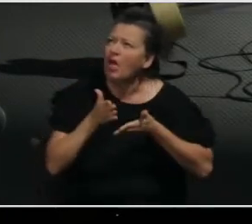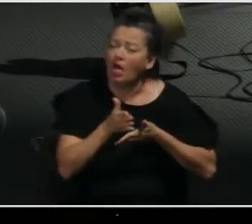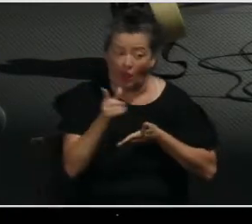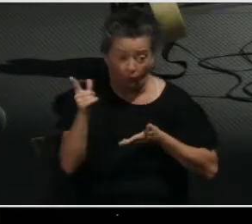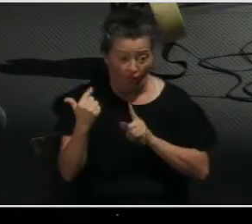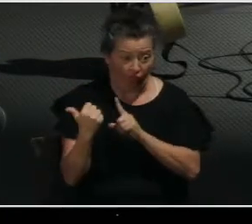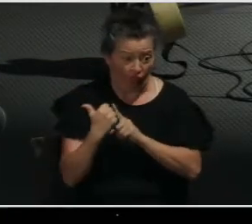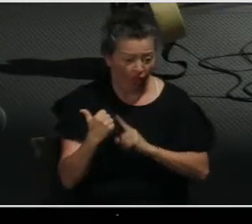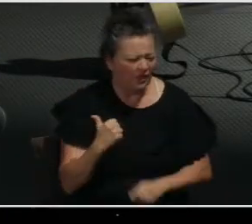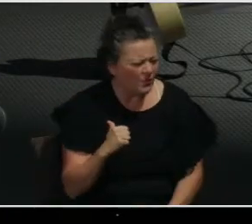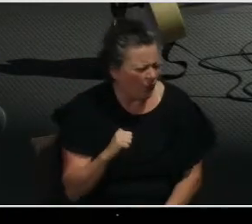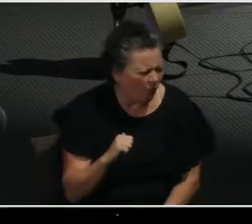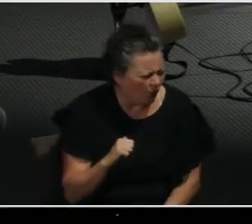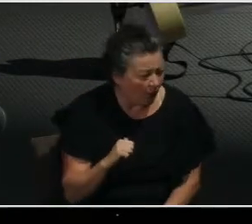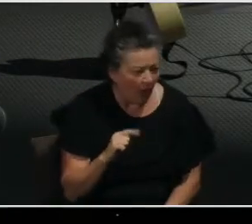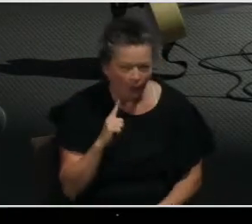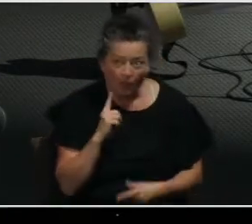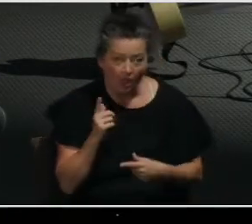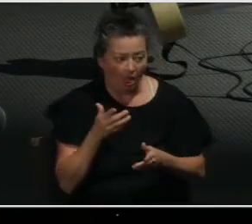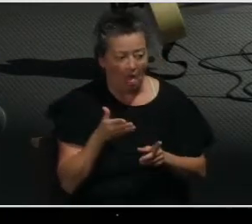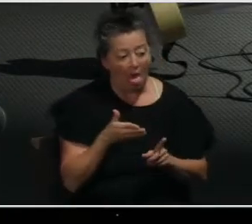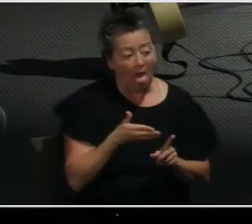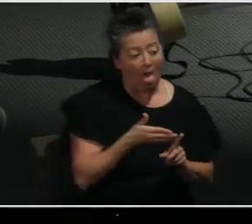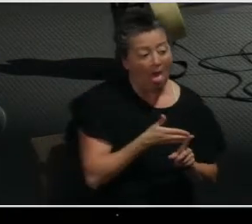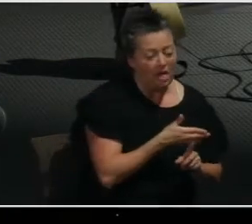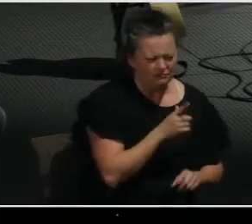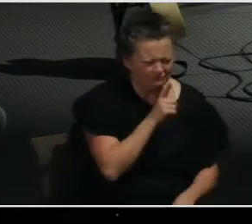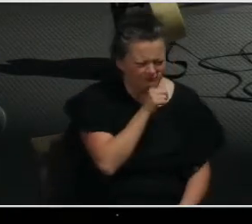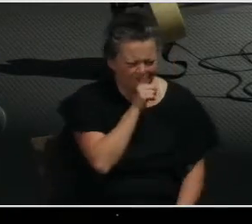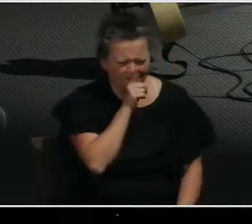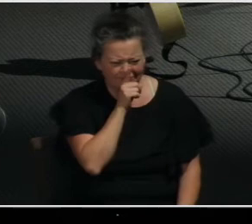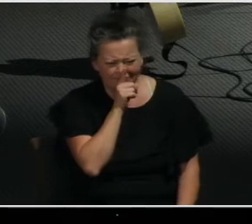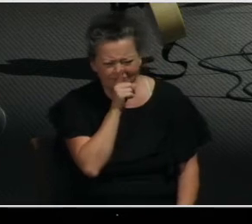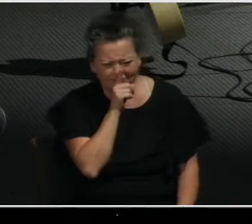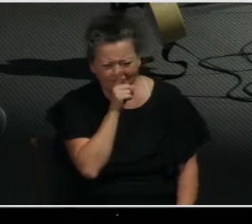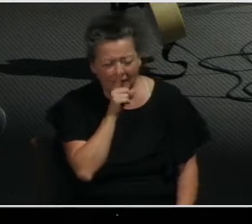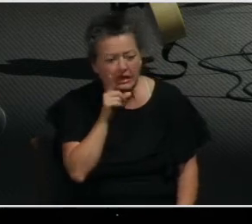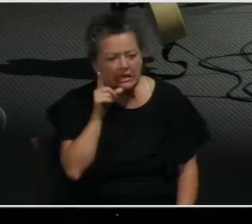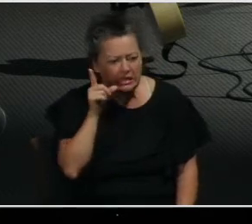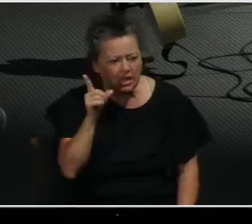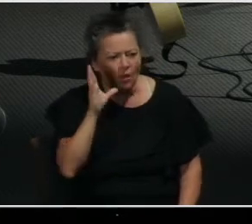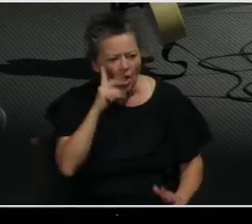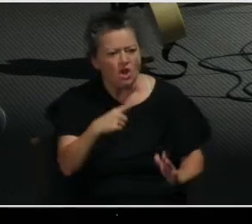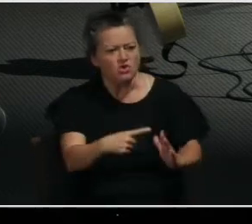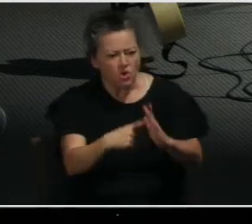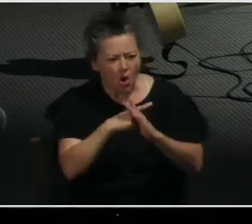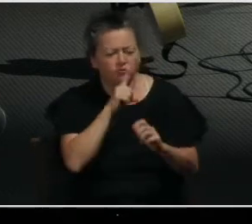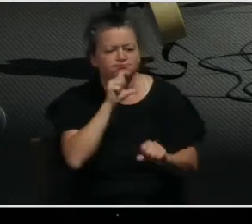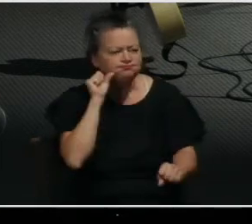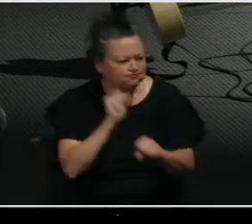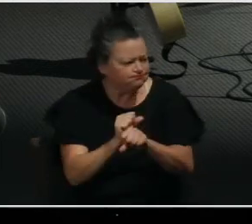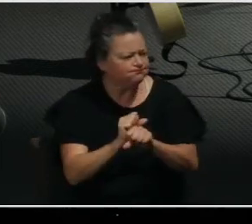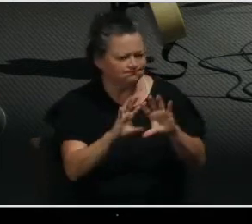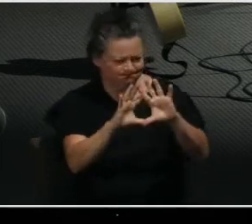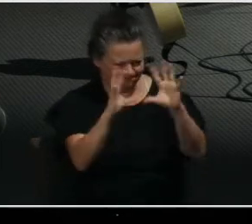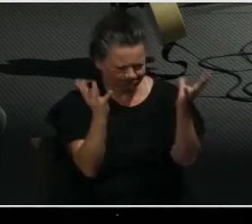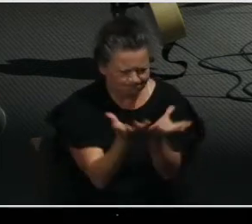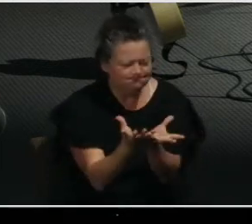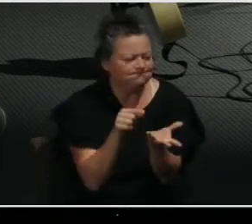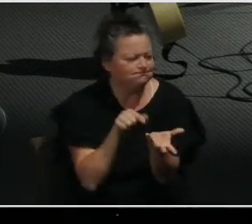from the way things really are. He is going to reveal to us reality. And then